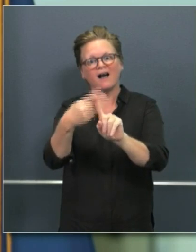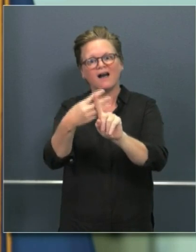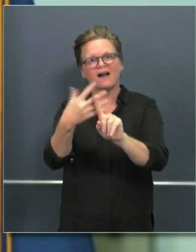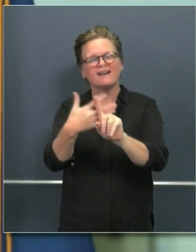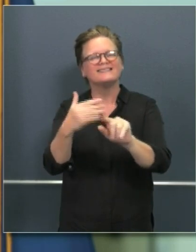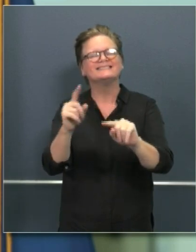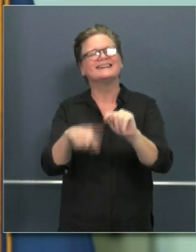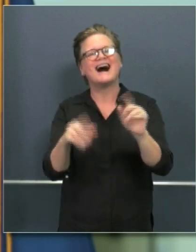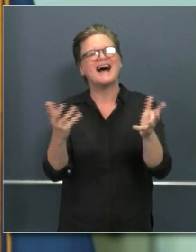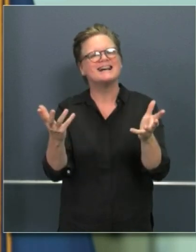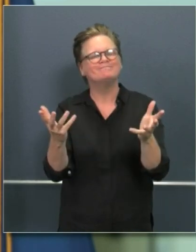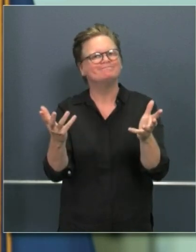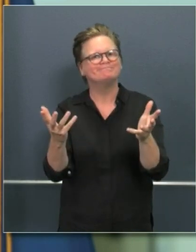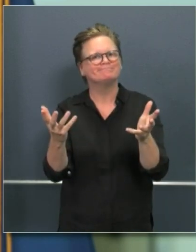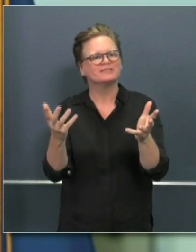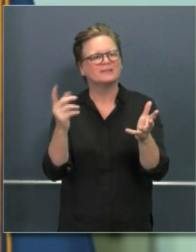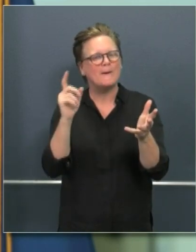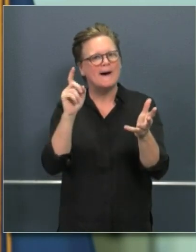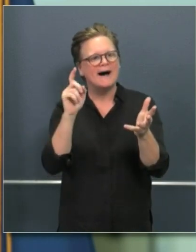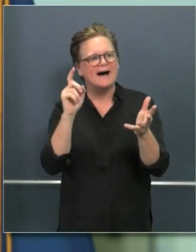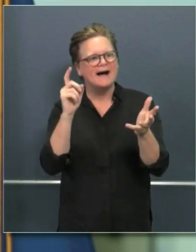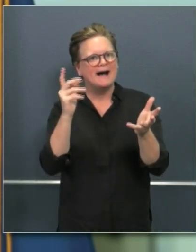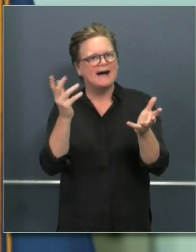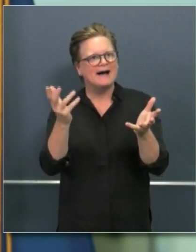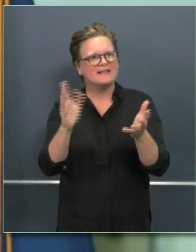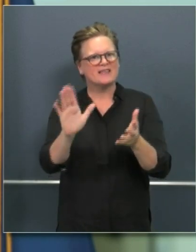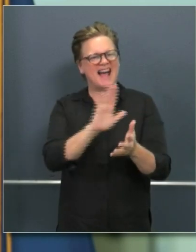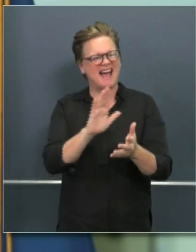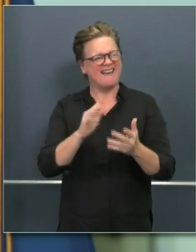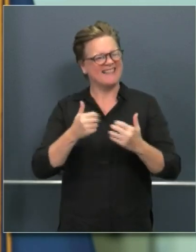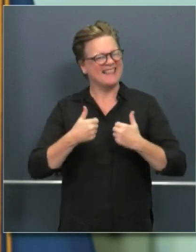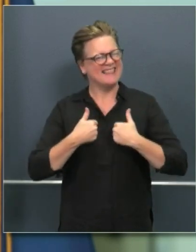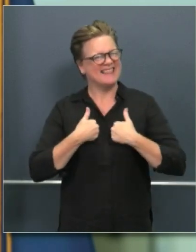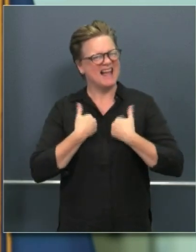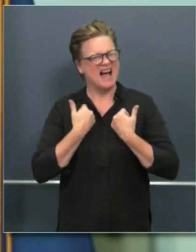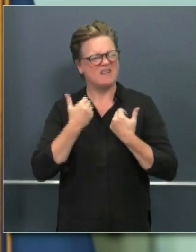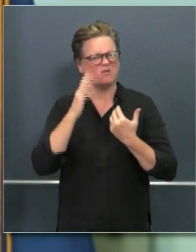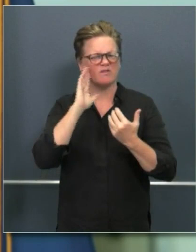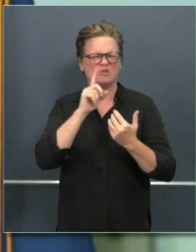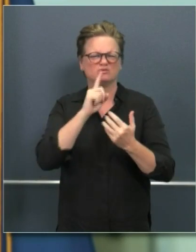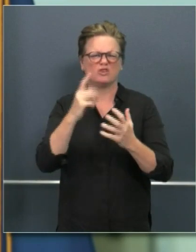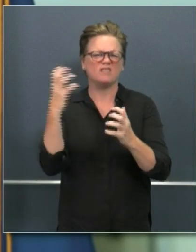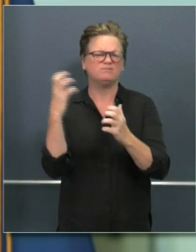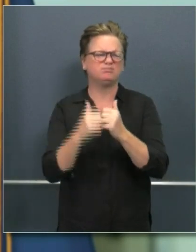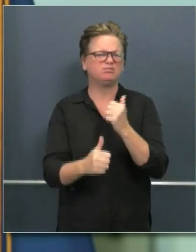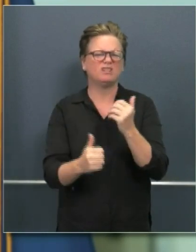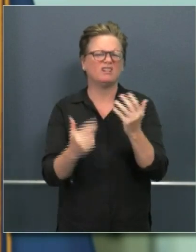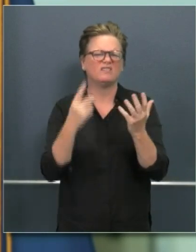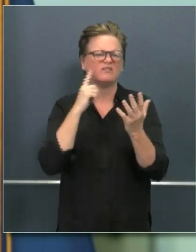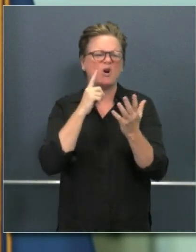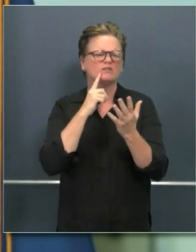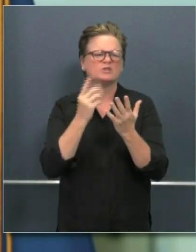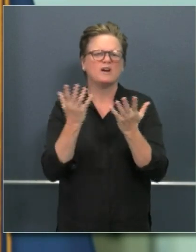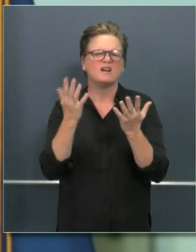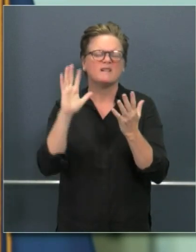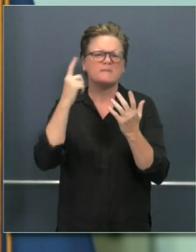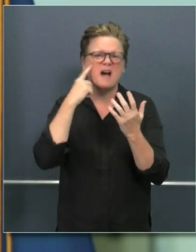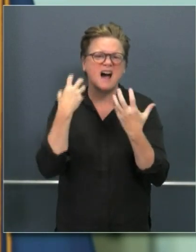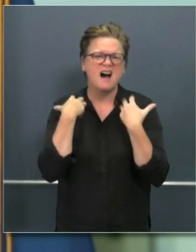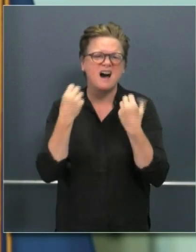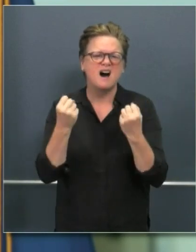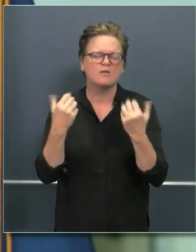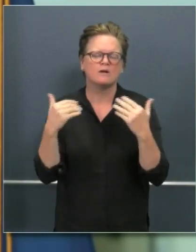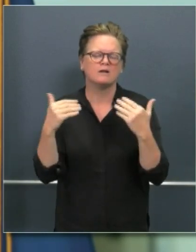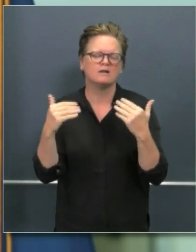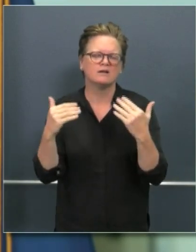see lives and livelihoods completely destroyed without considering the health impact of those decisions